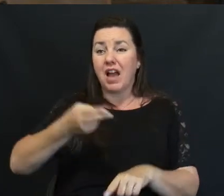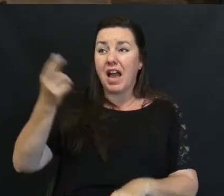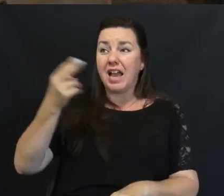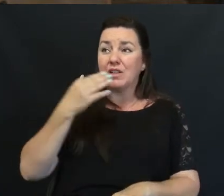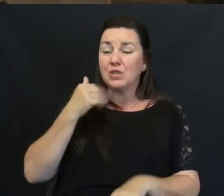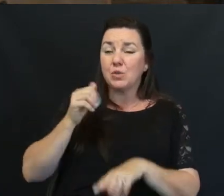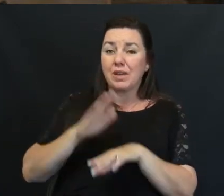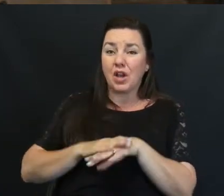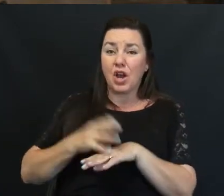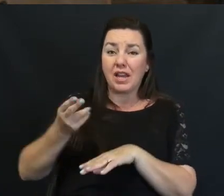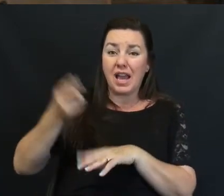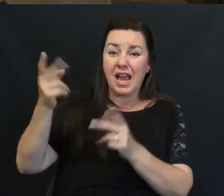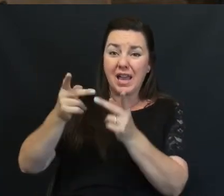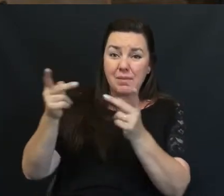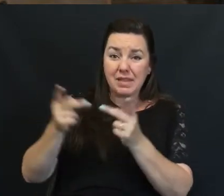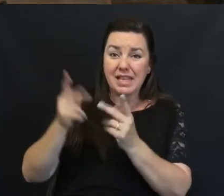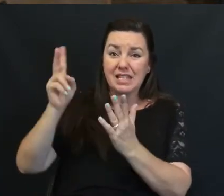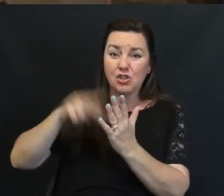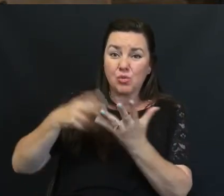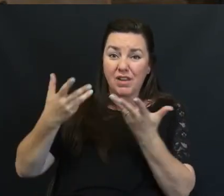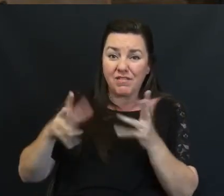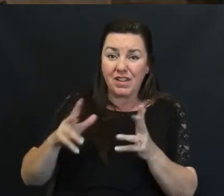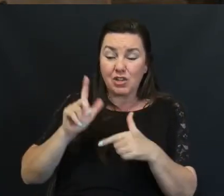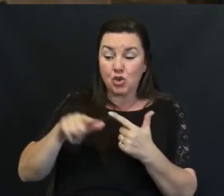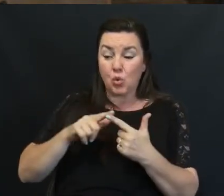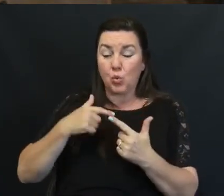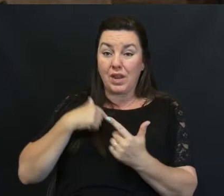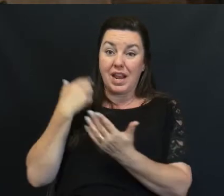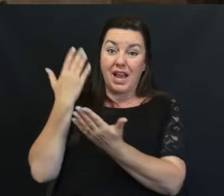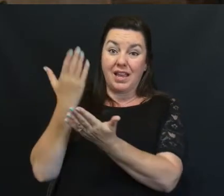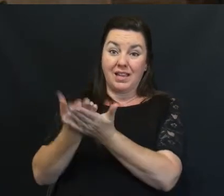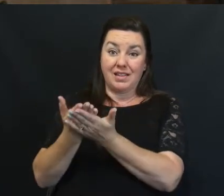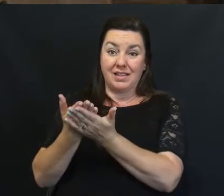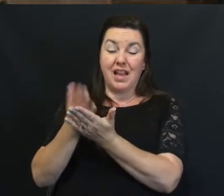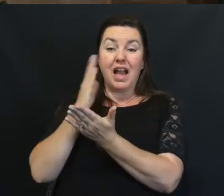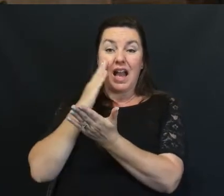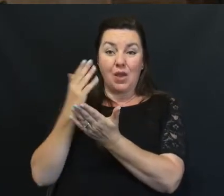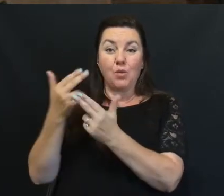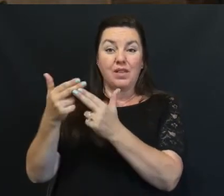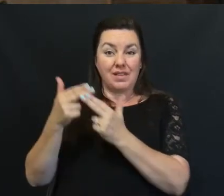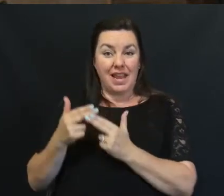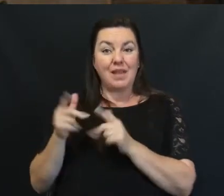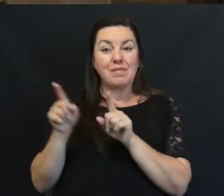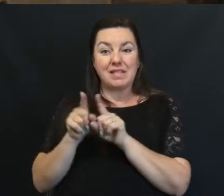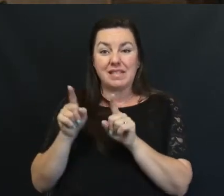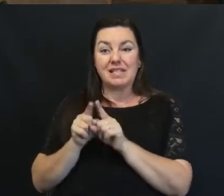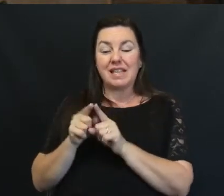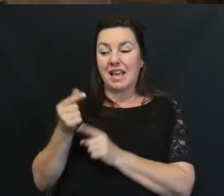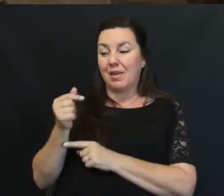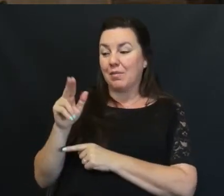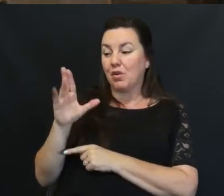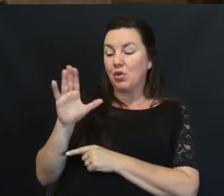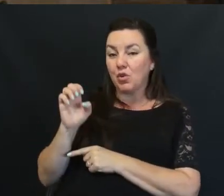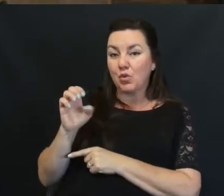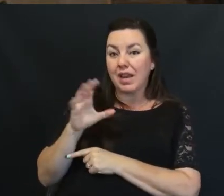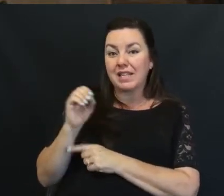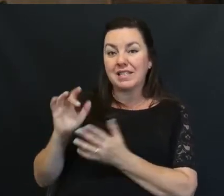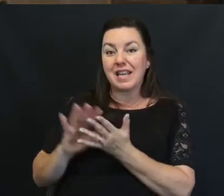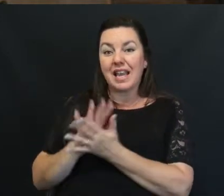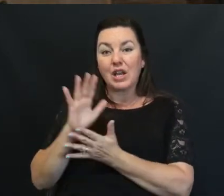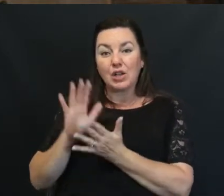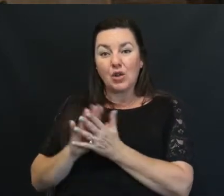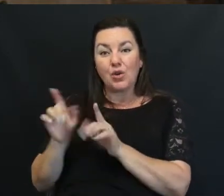And when I reach The high places I will be renamed Grace and glory Two Thank you Sue